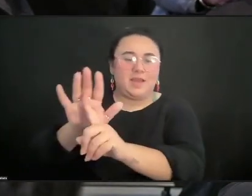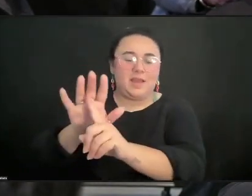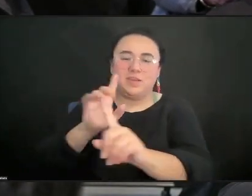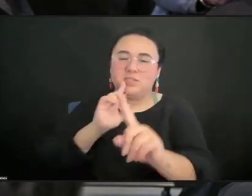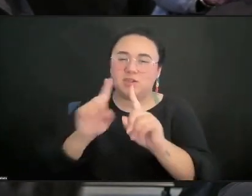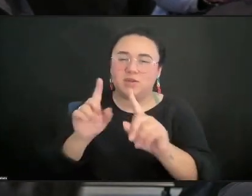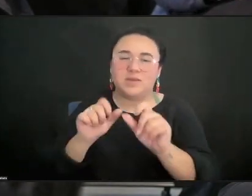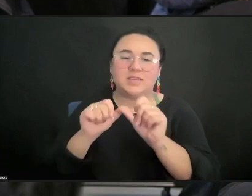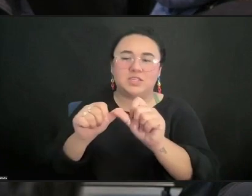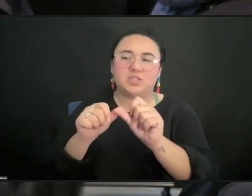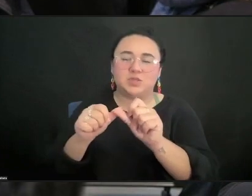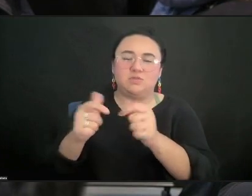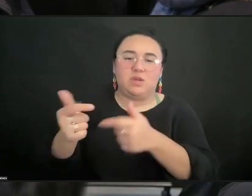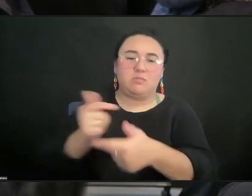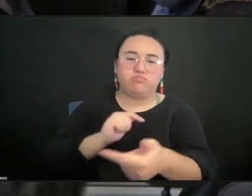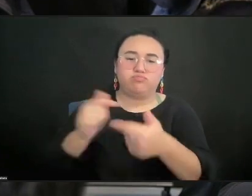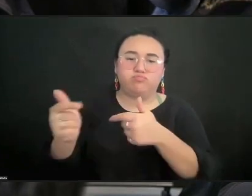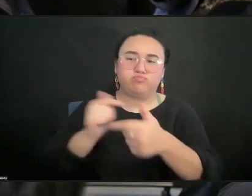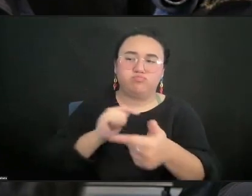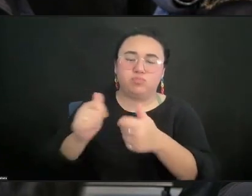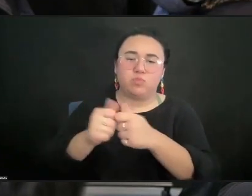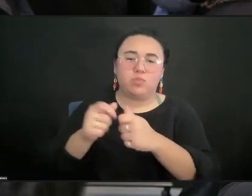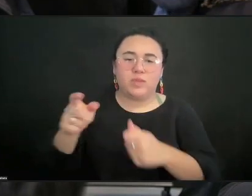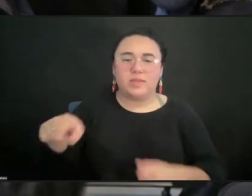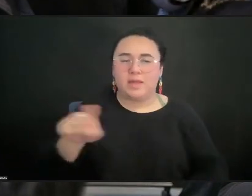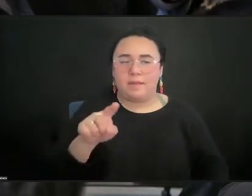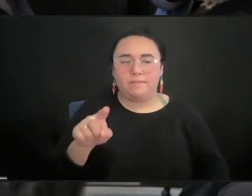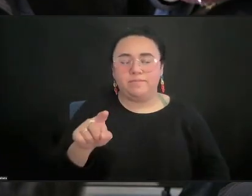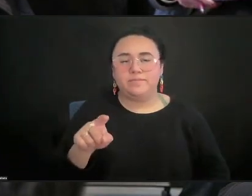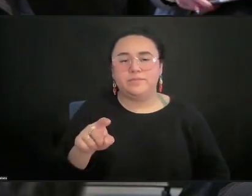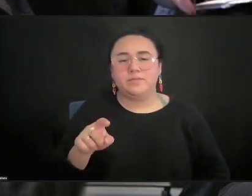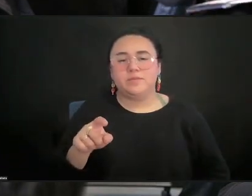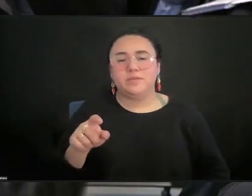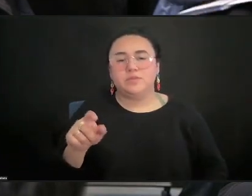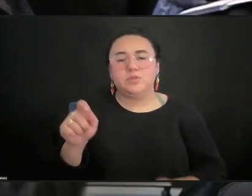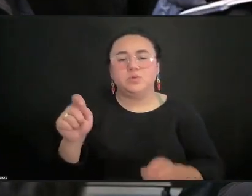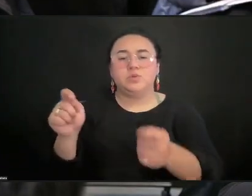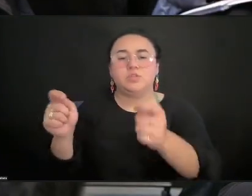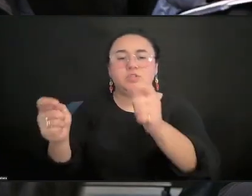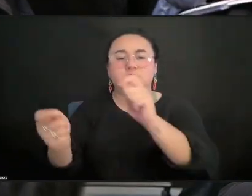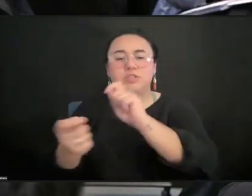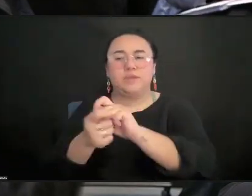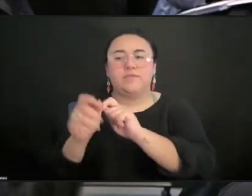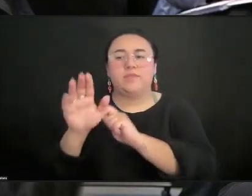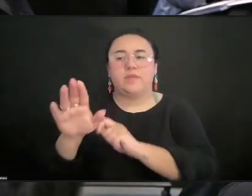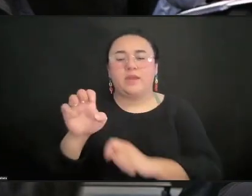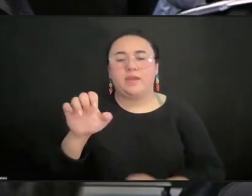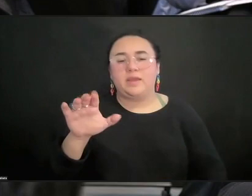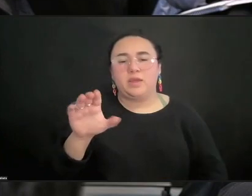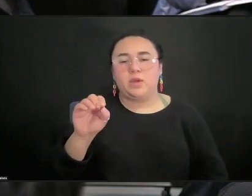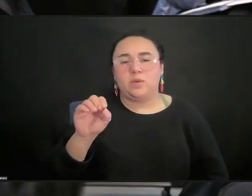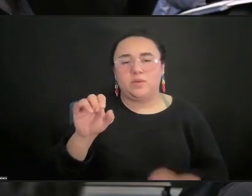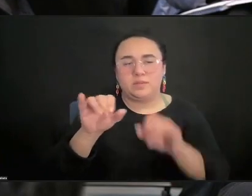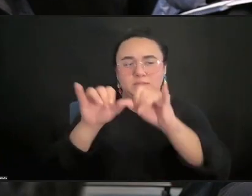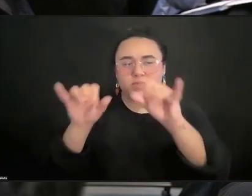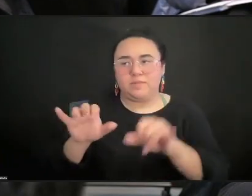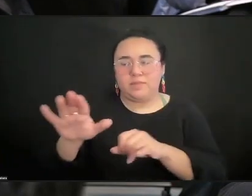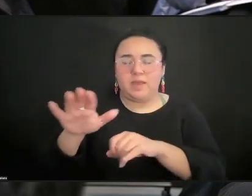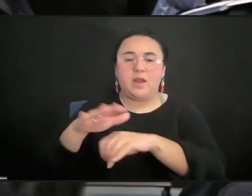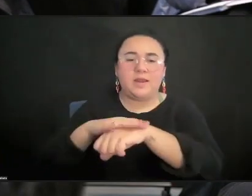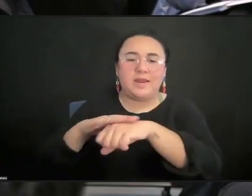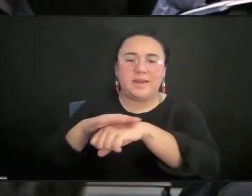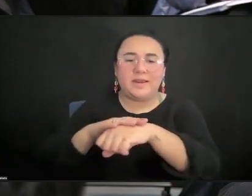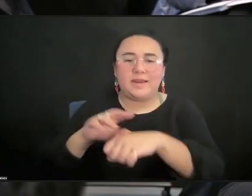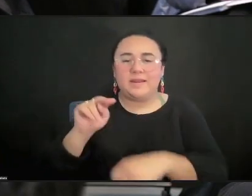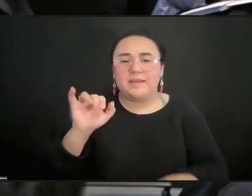to shift that ecosystem in their native land. So that I think is super,